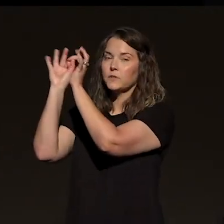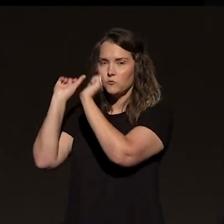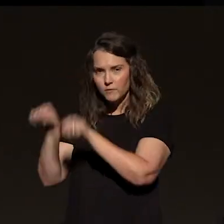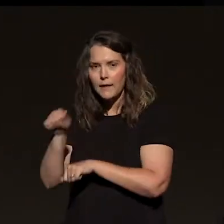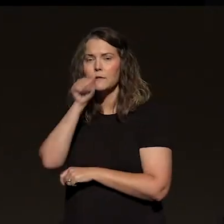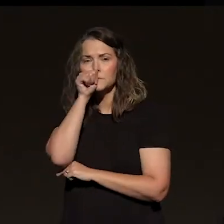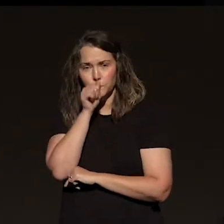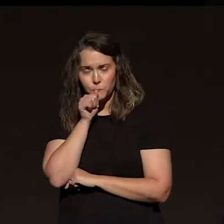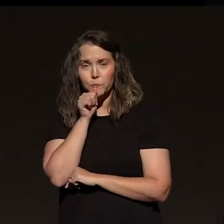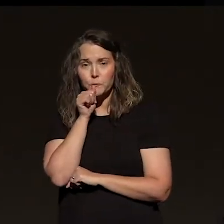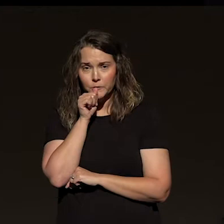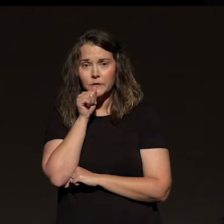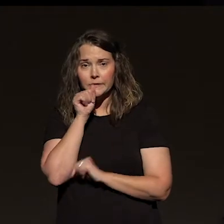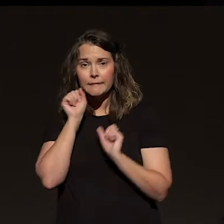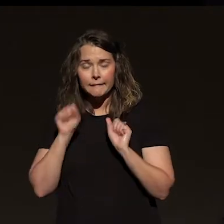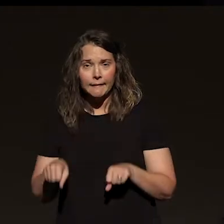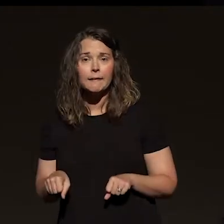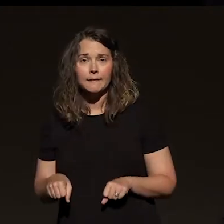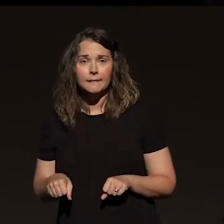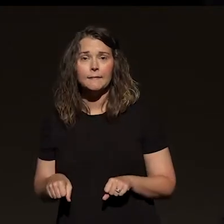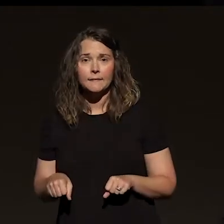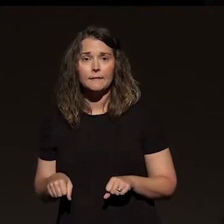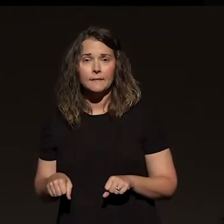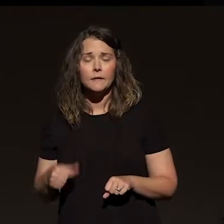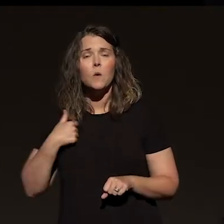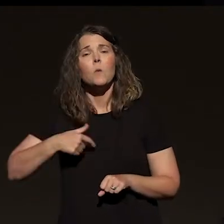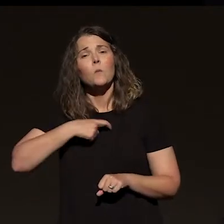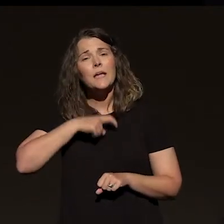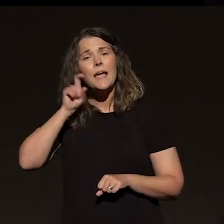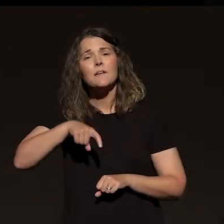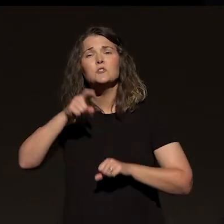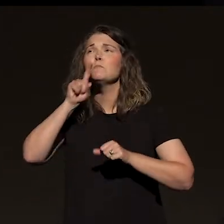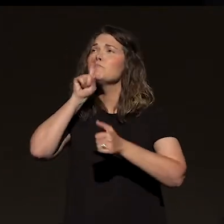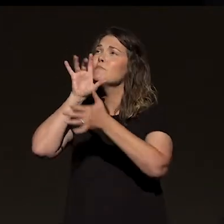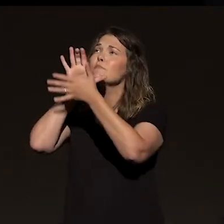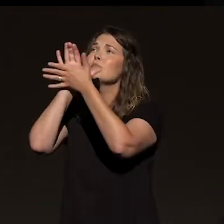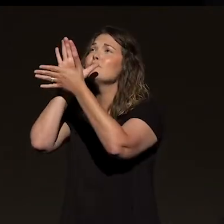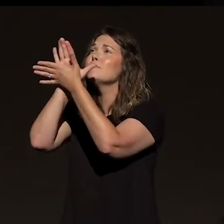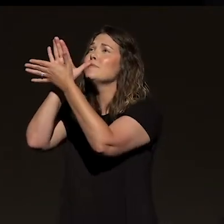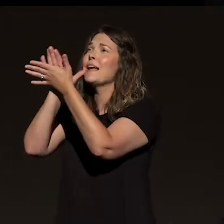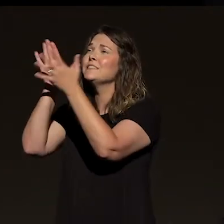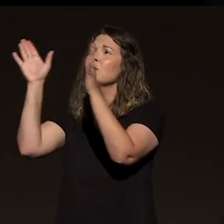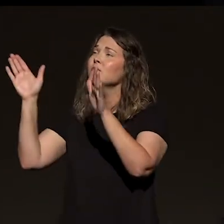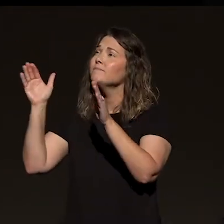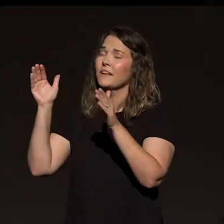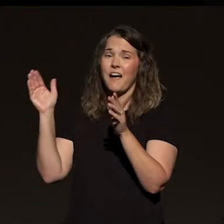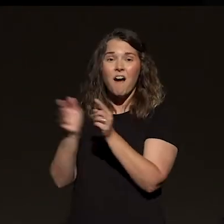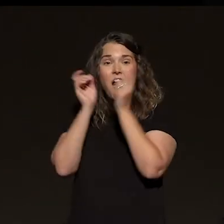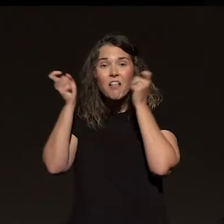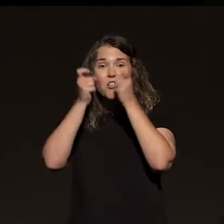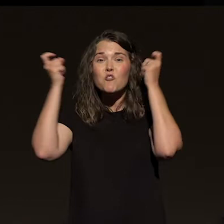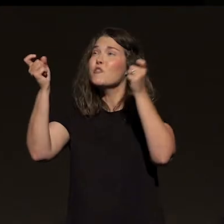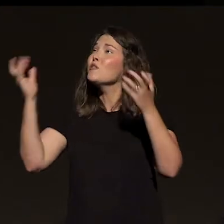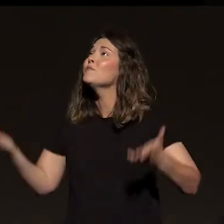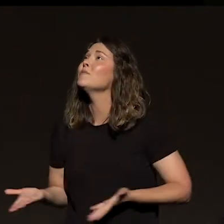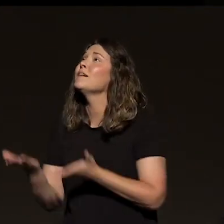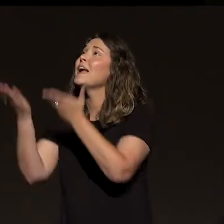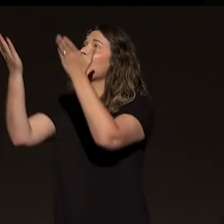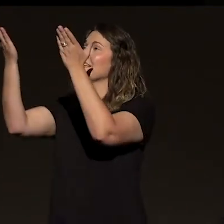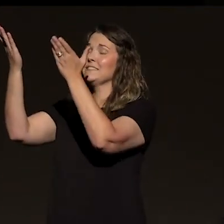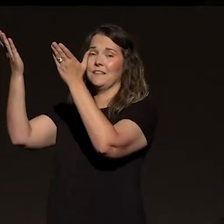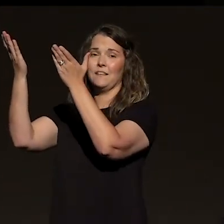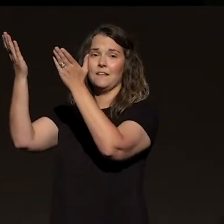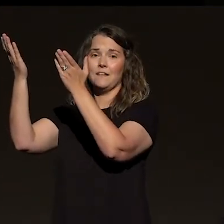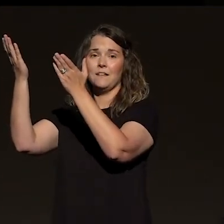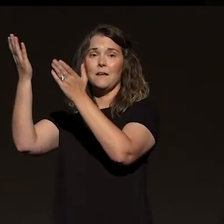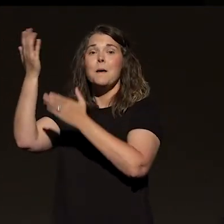that reality lead you to praise? Come on, church. We got to get our praise on. Raise our hallelujah. Psalm 33 verse 21 says, our heart rejoices in him because